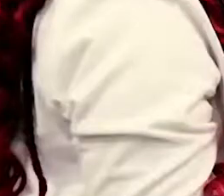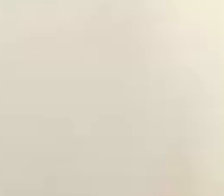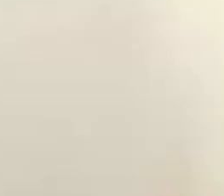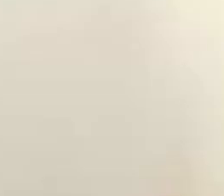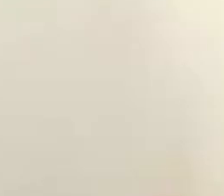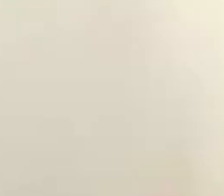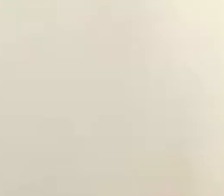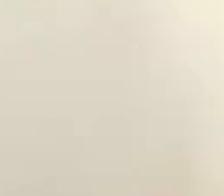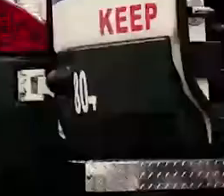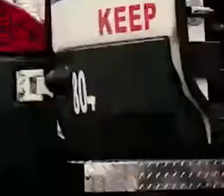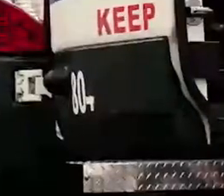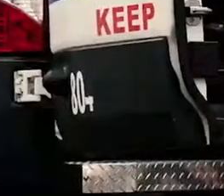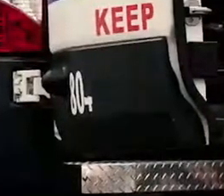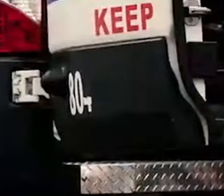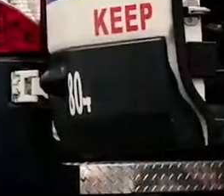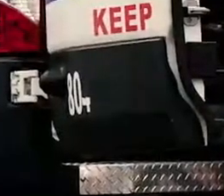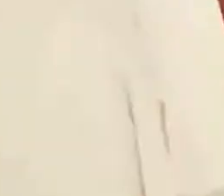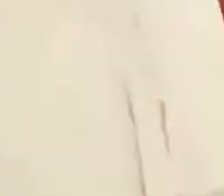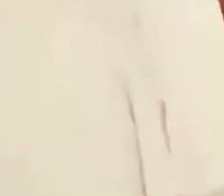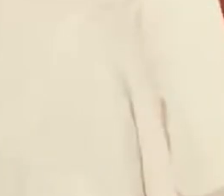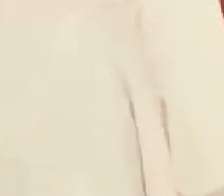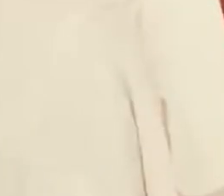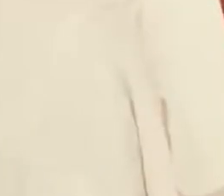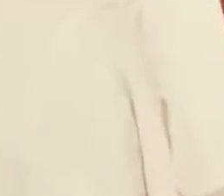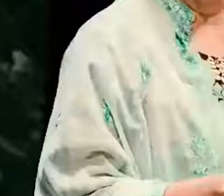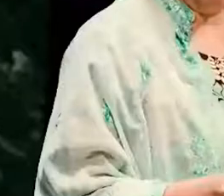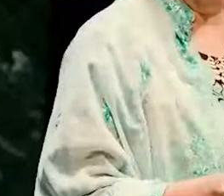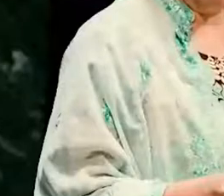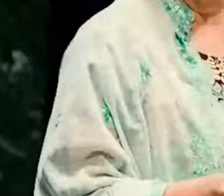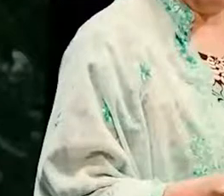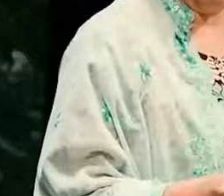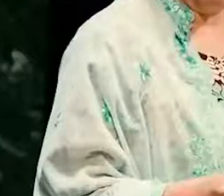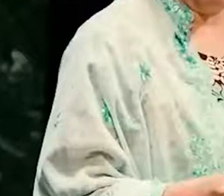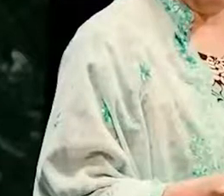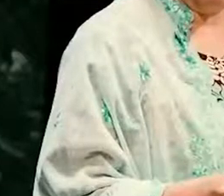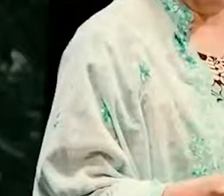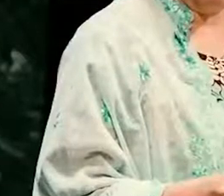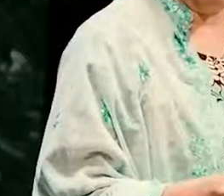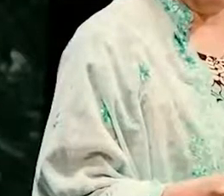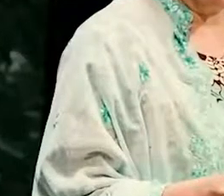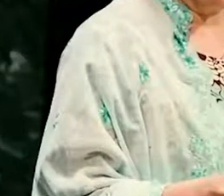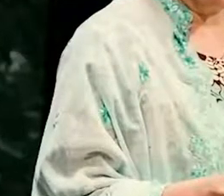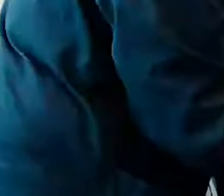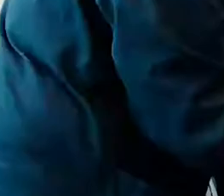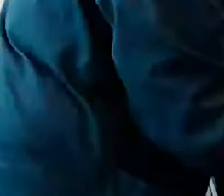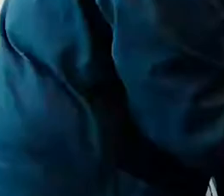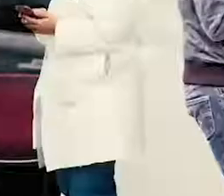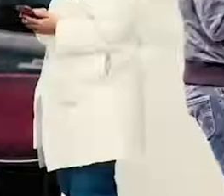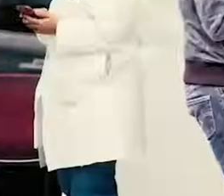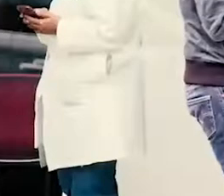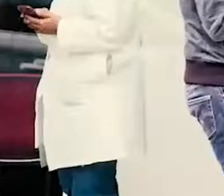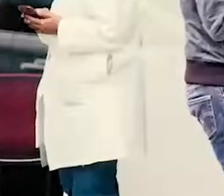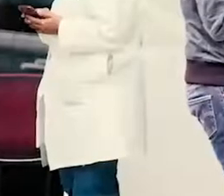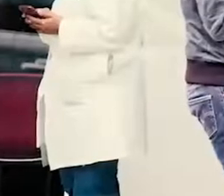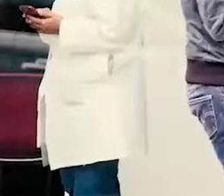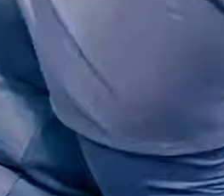doctors, police officers, epidemiologists, investigators, women of all ages, in all parts of the world,